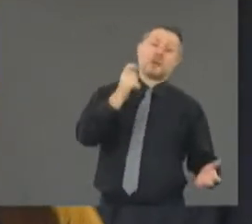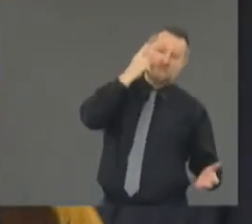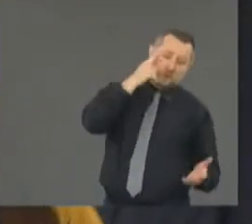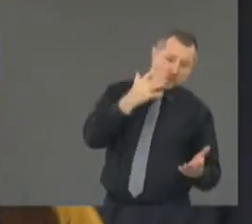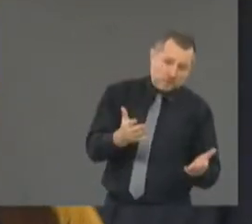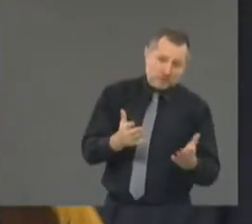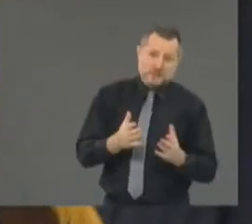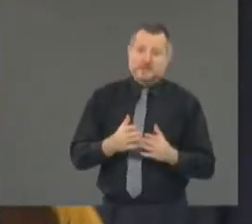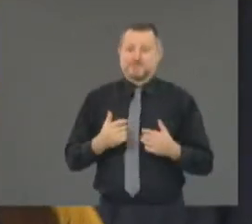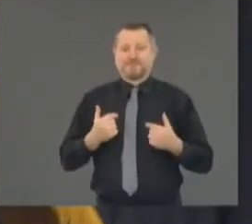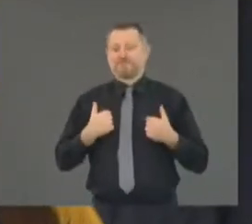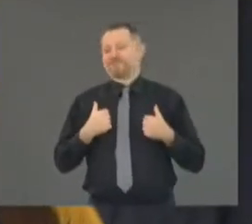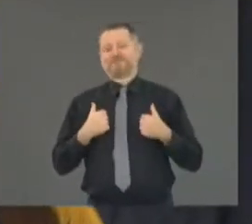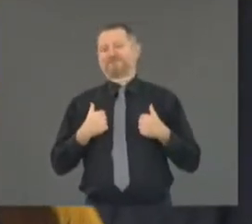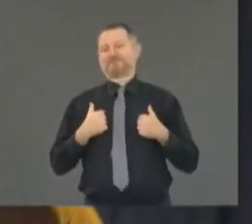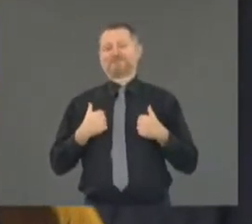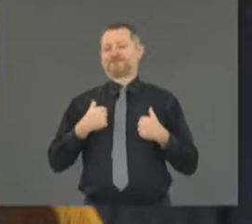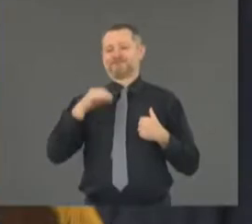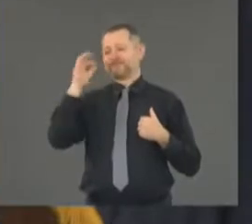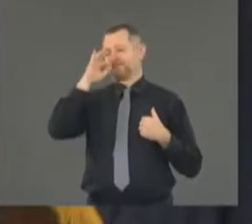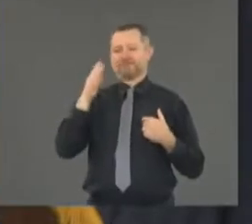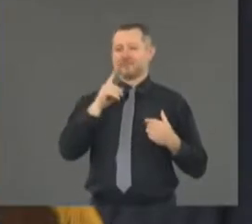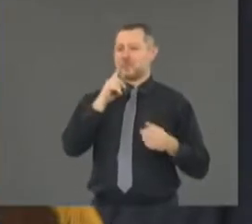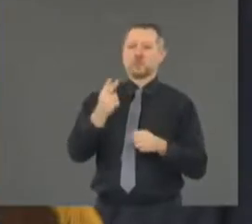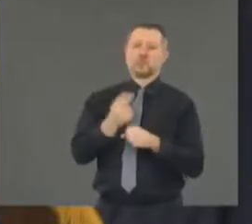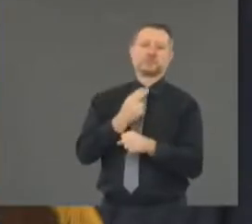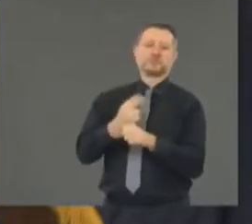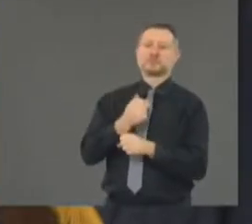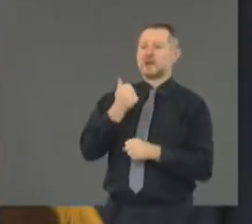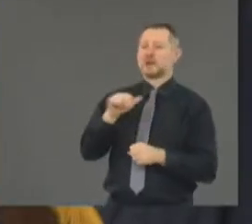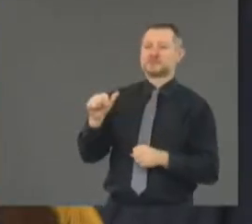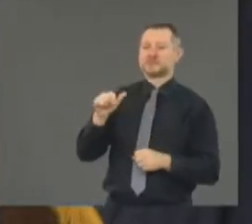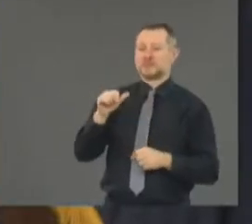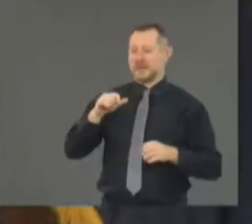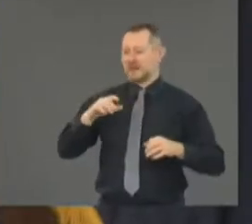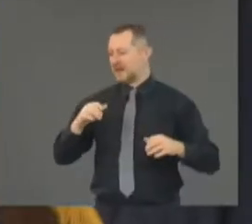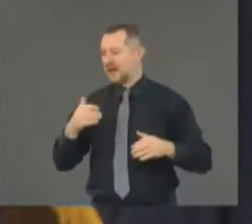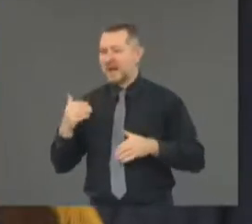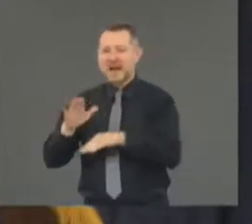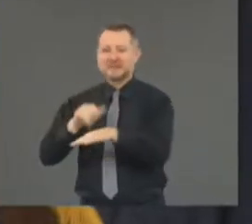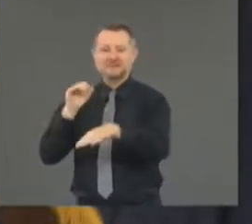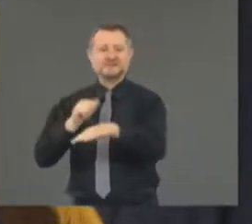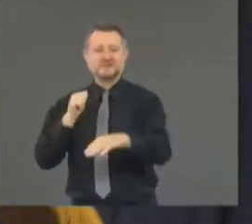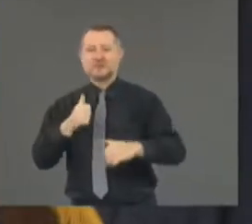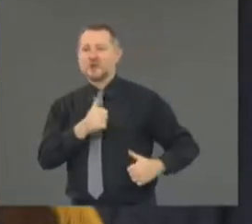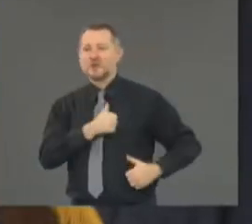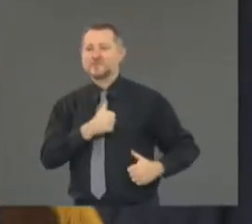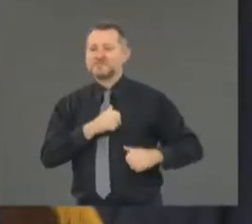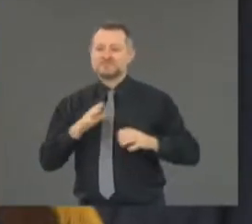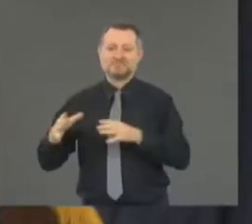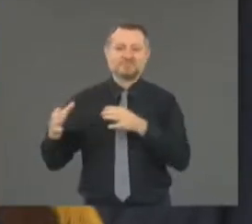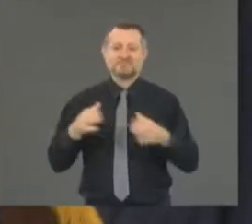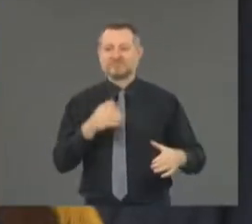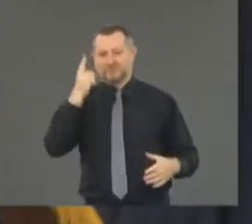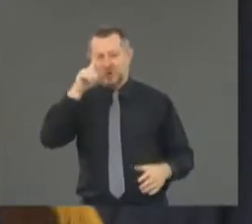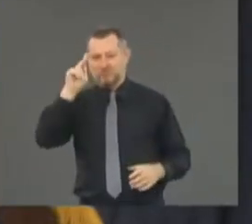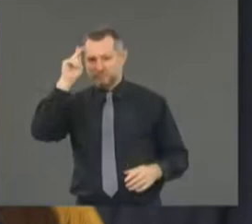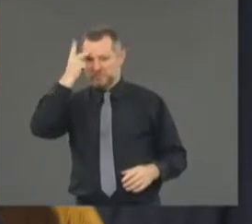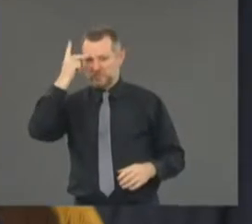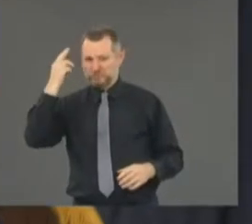use active military for political purposes. I don't believe it's constitutional. And now you have his Secretary of Defense